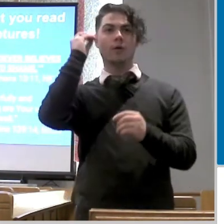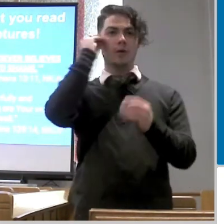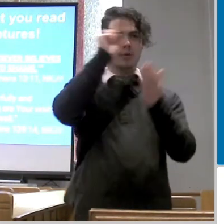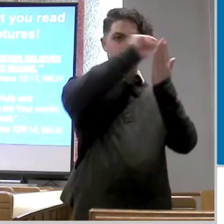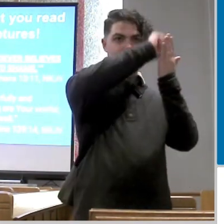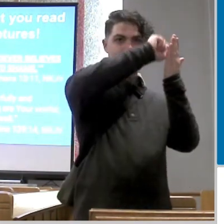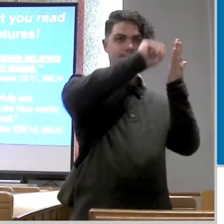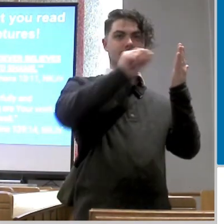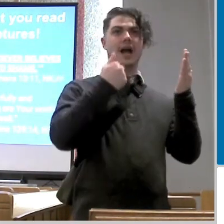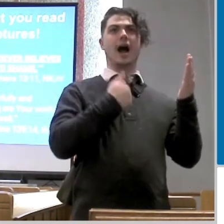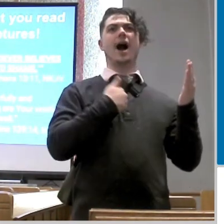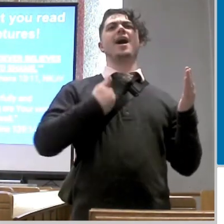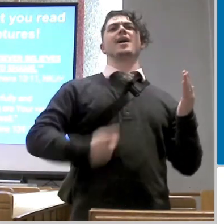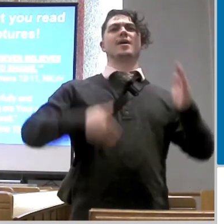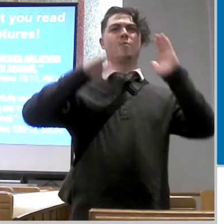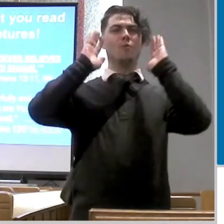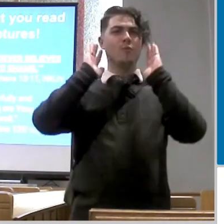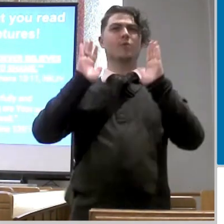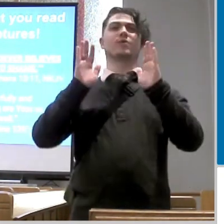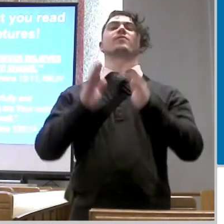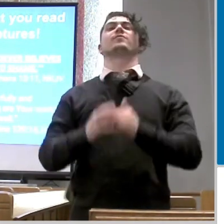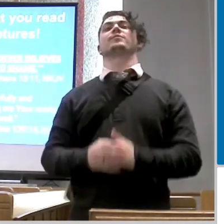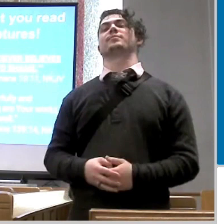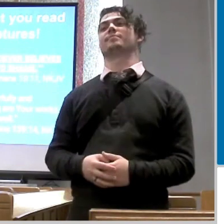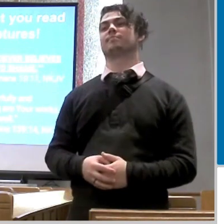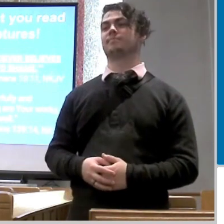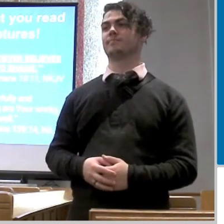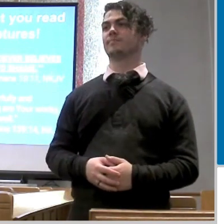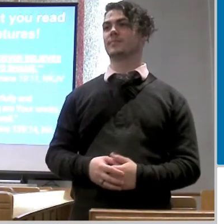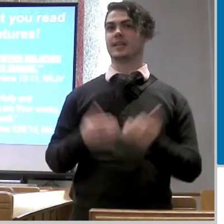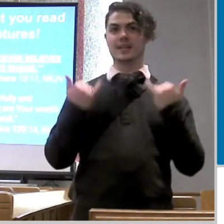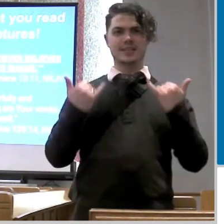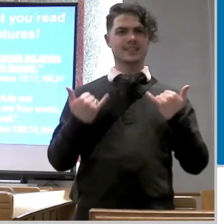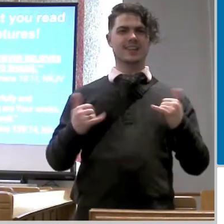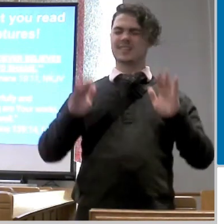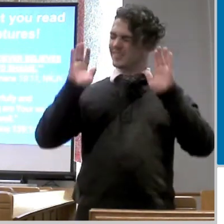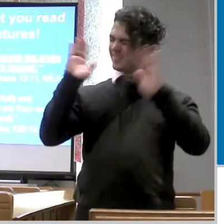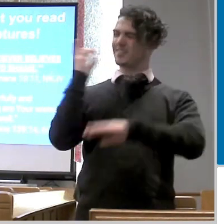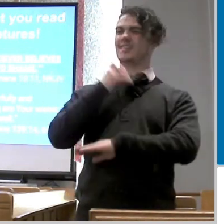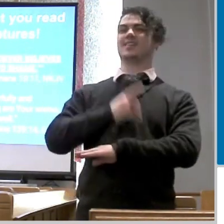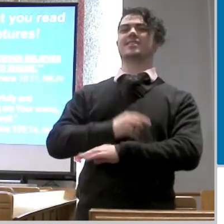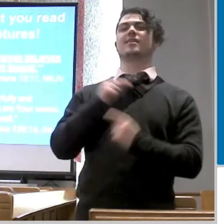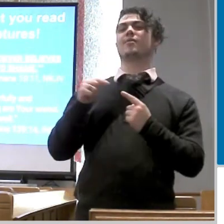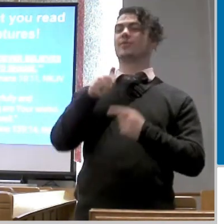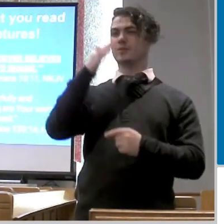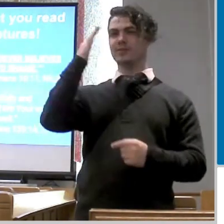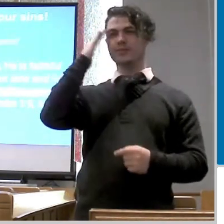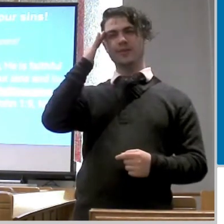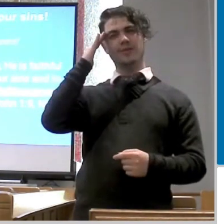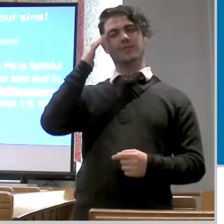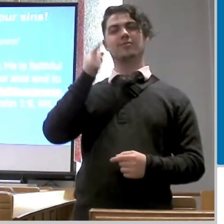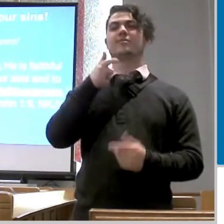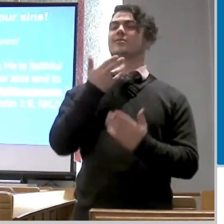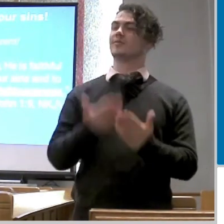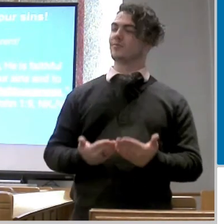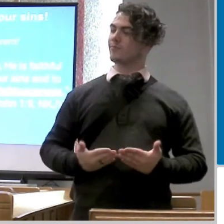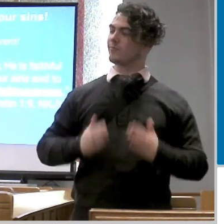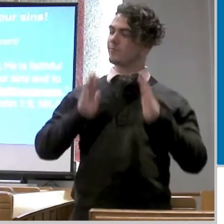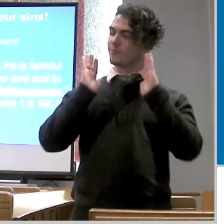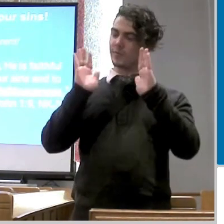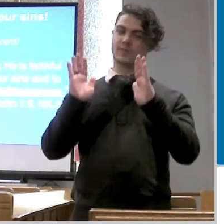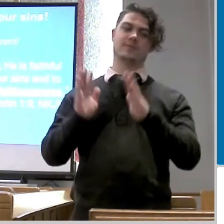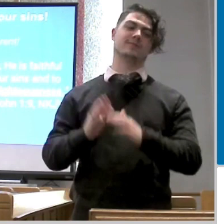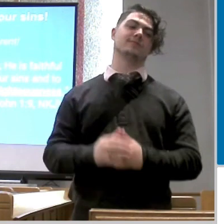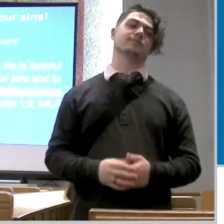recite that to yourself i am you know your day is going to be a great day when you know you're wonderful it's going to be a great day third thing